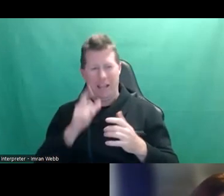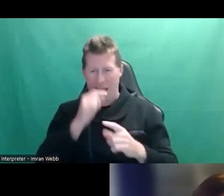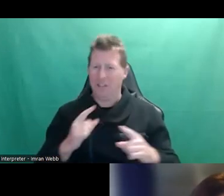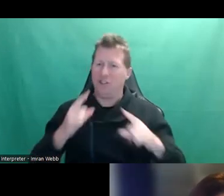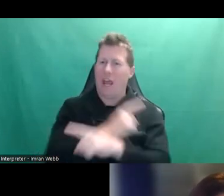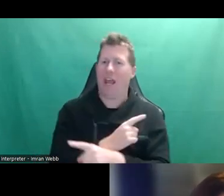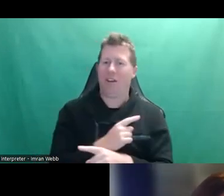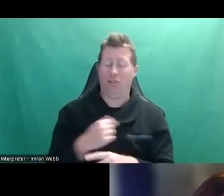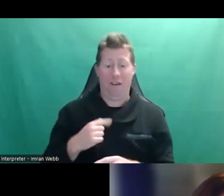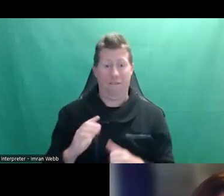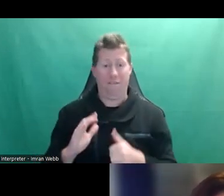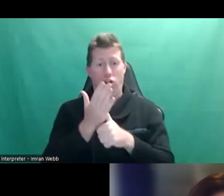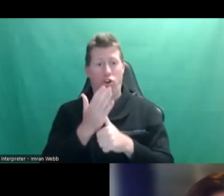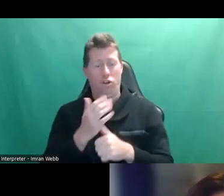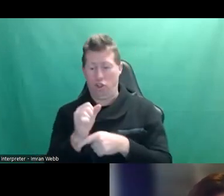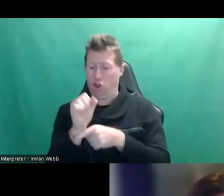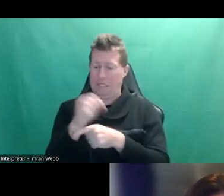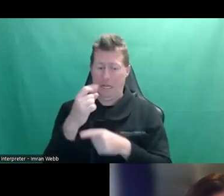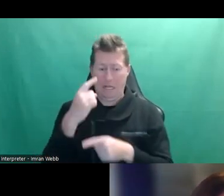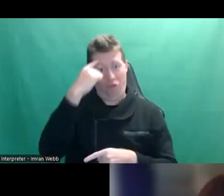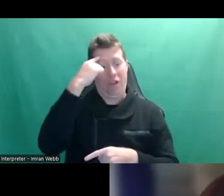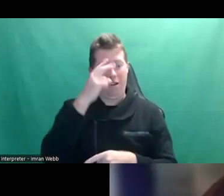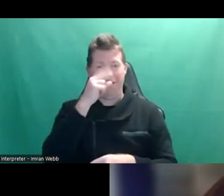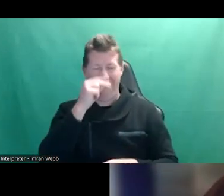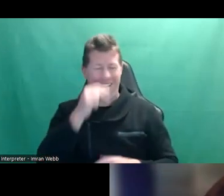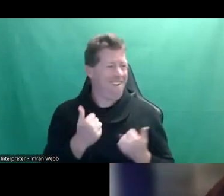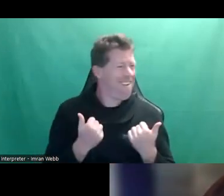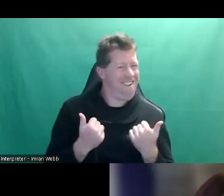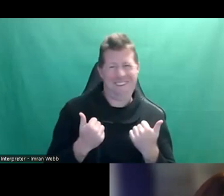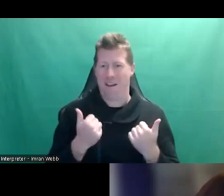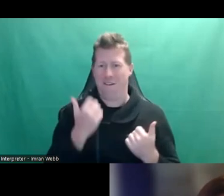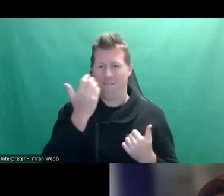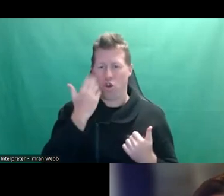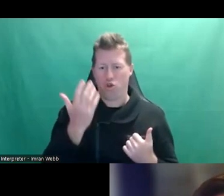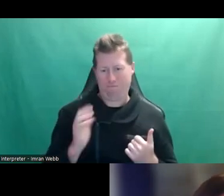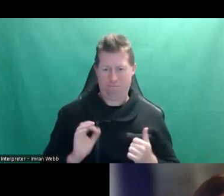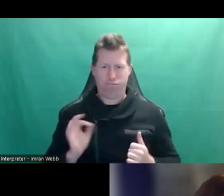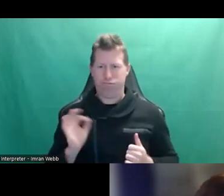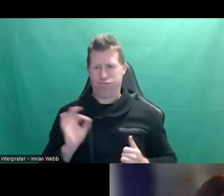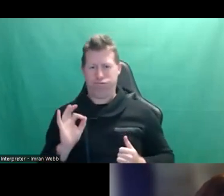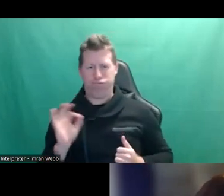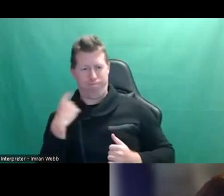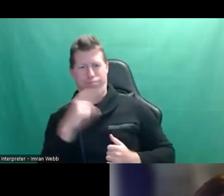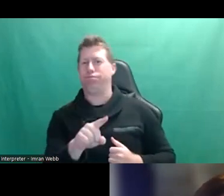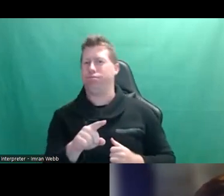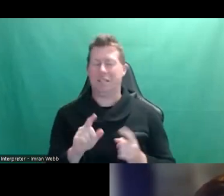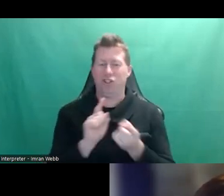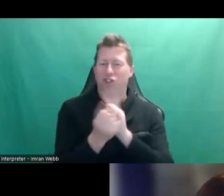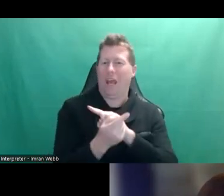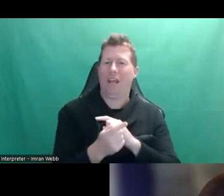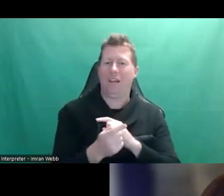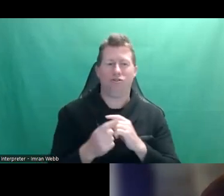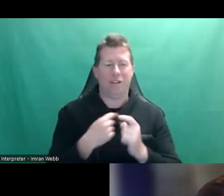you might consent to when you're younger doesn't mean it's what you're going to consent to when you're older and vice versa. it changes from